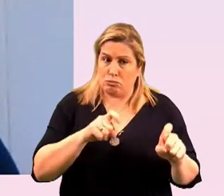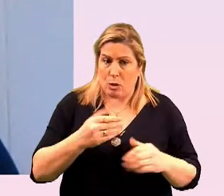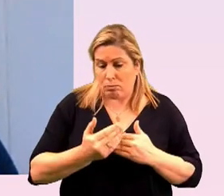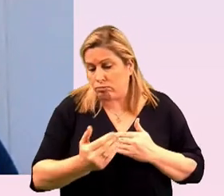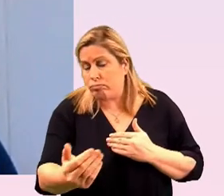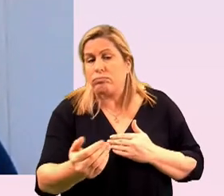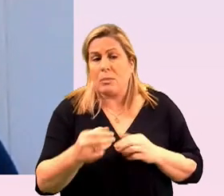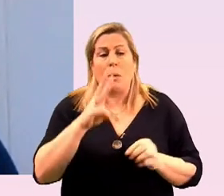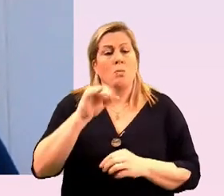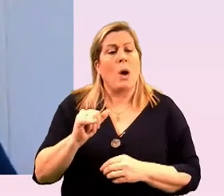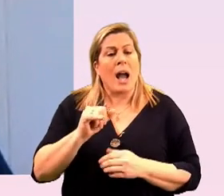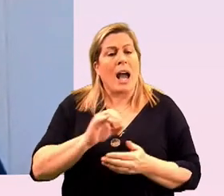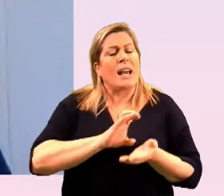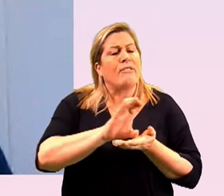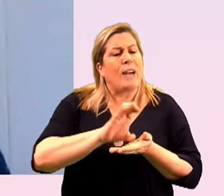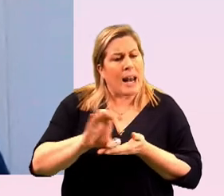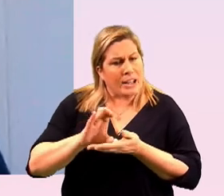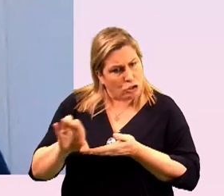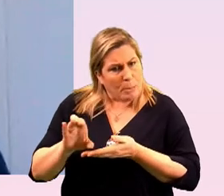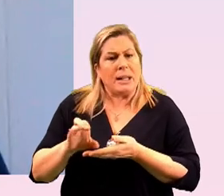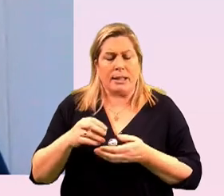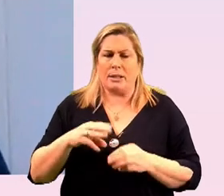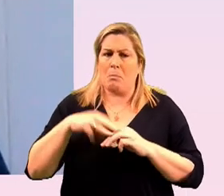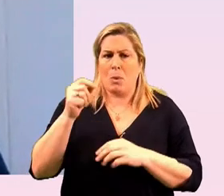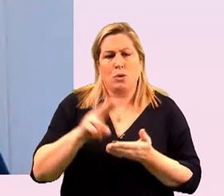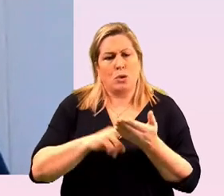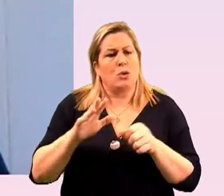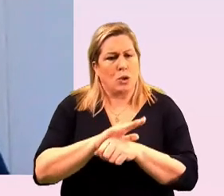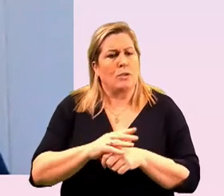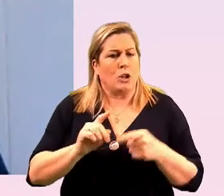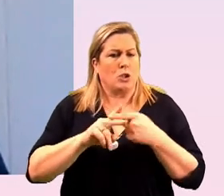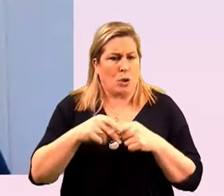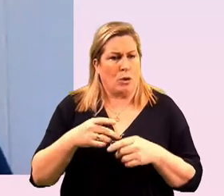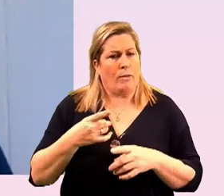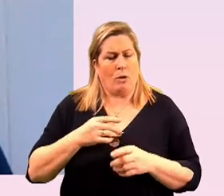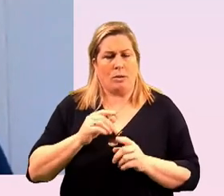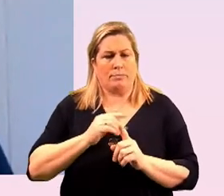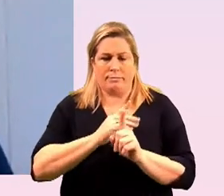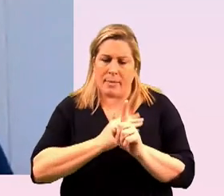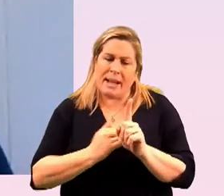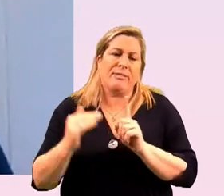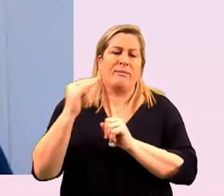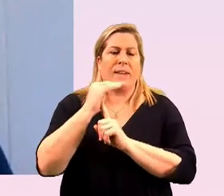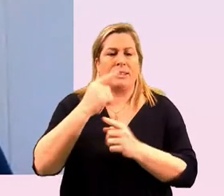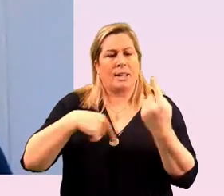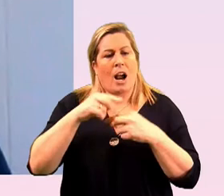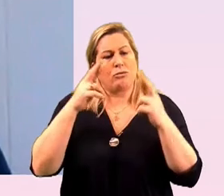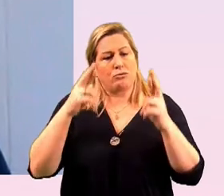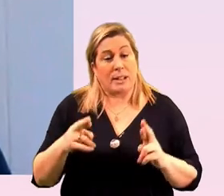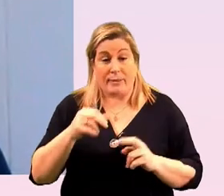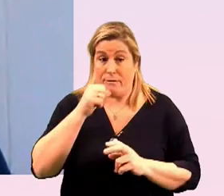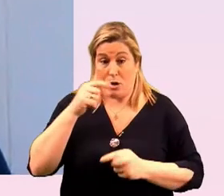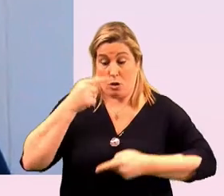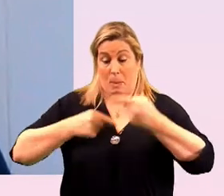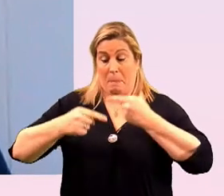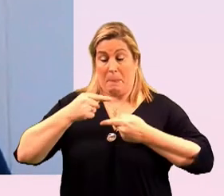a most most useful tool for advancing our rights firstly i go back to